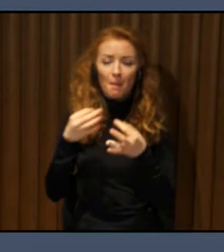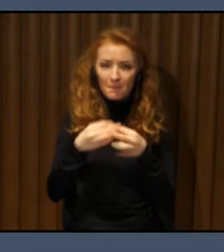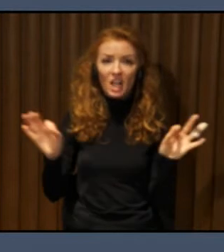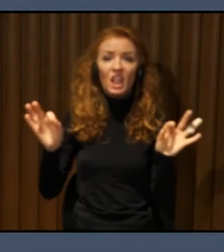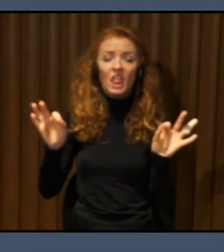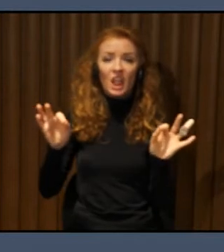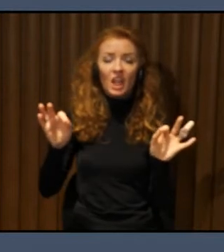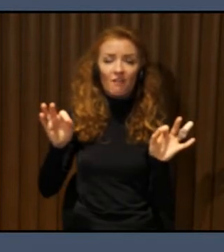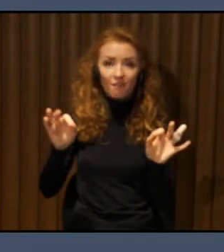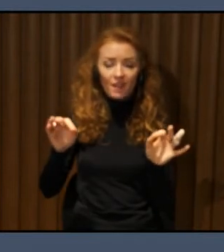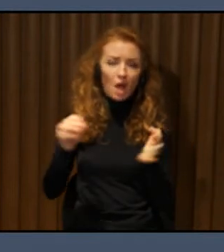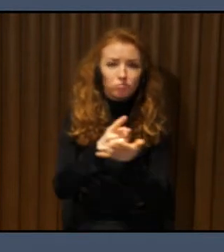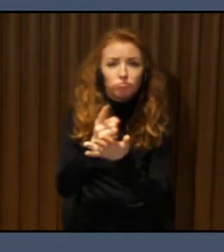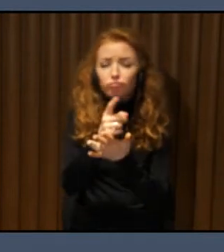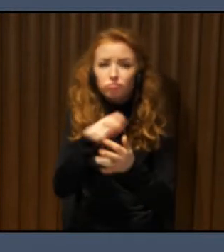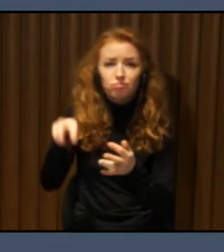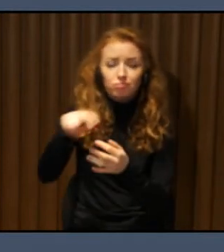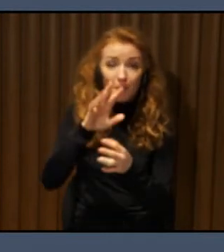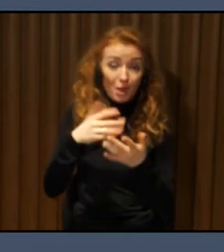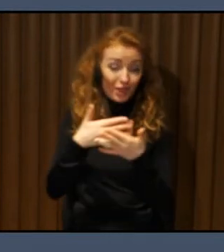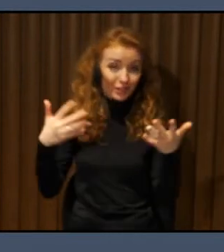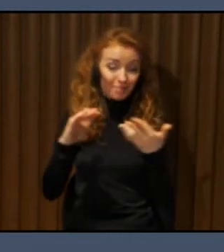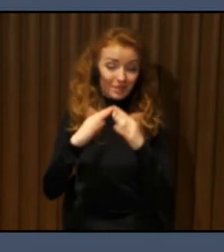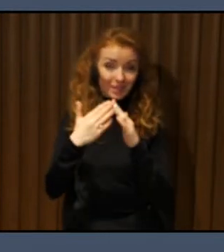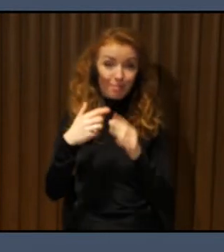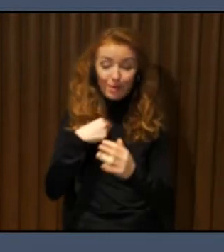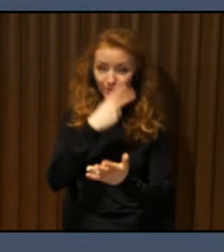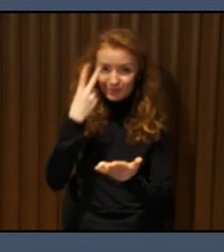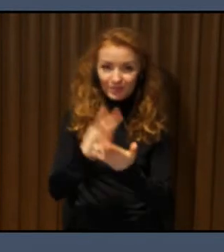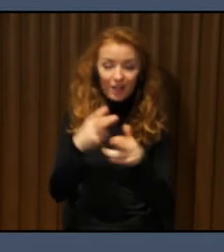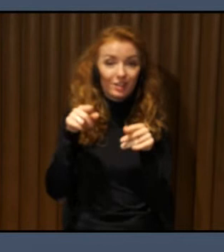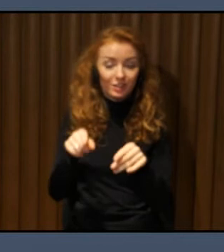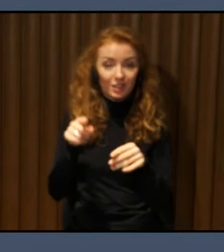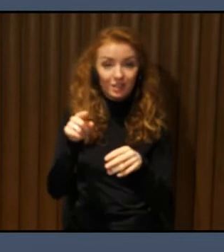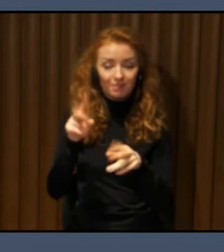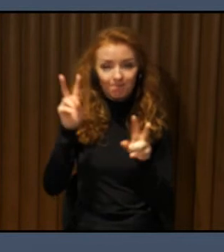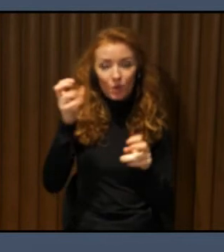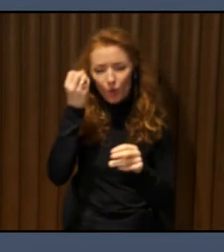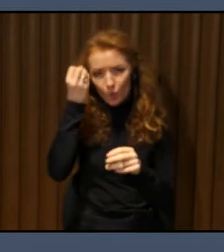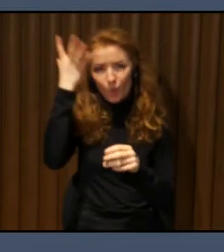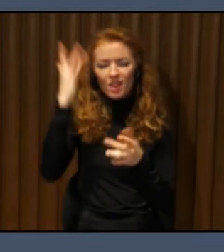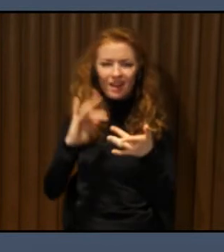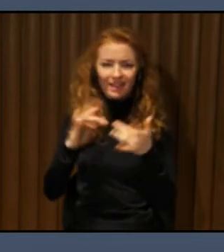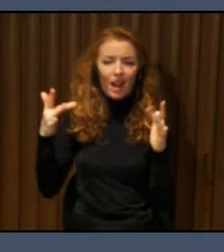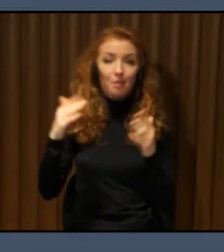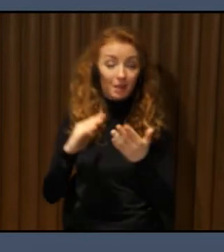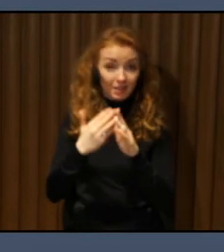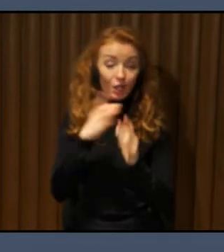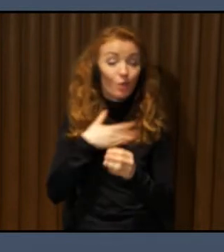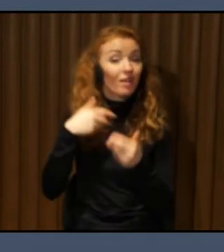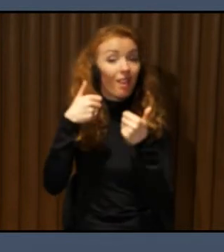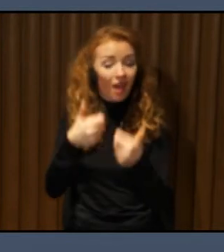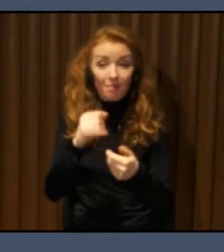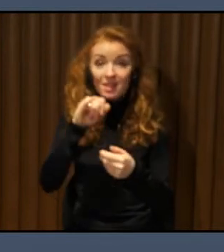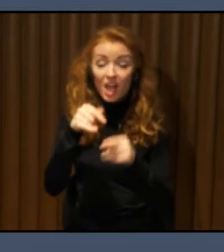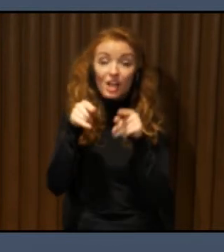smart cities is good, but it's not an objective. It's a mean, smart cities and inclusive smart cities are our